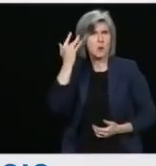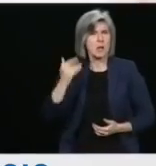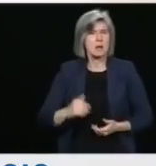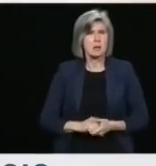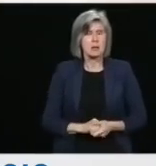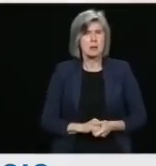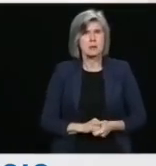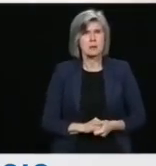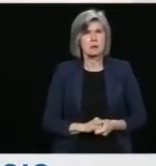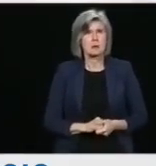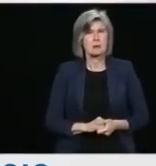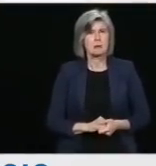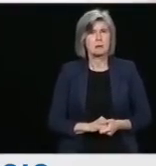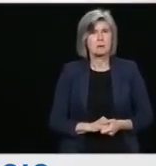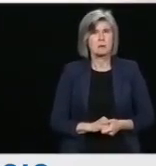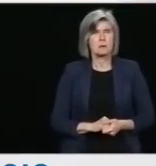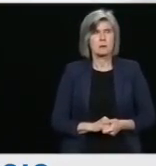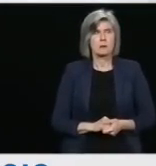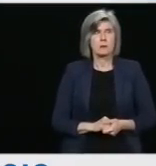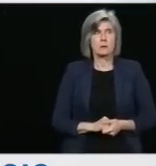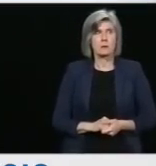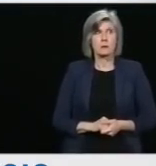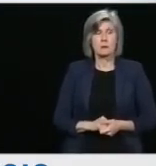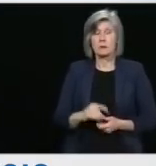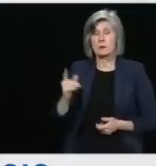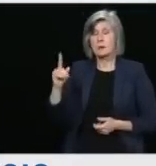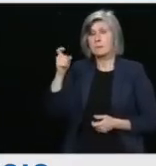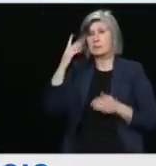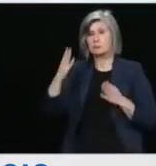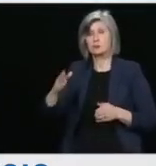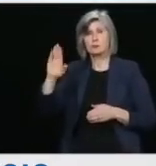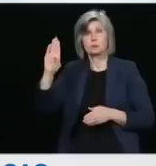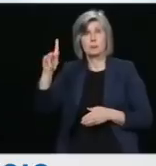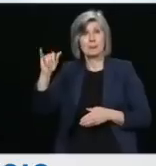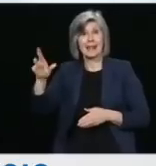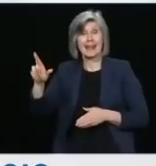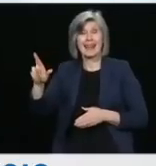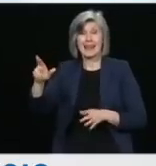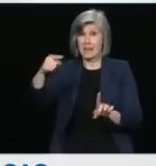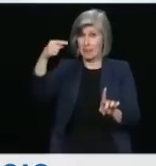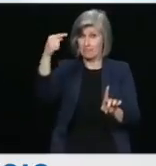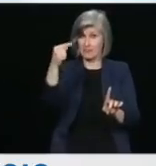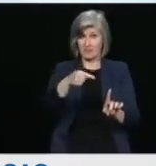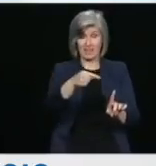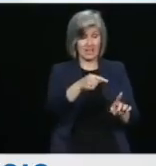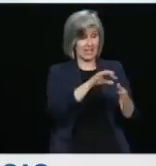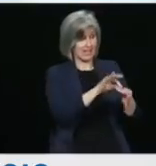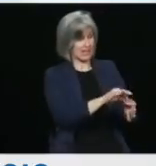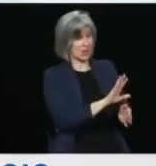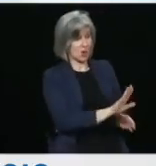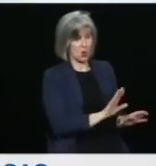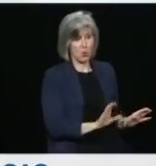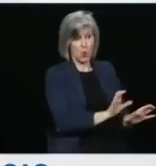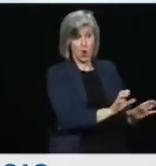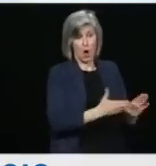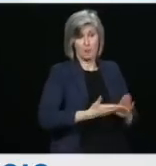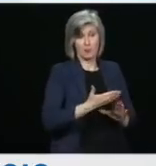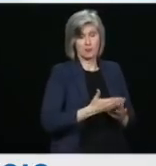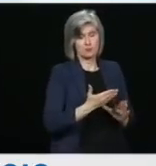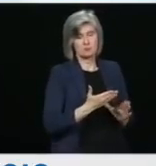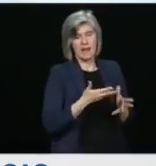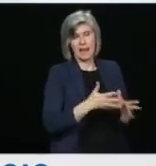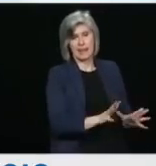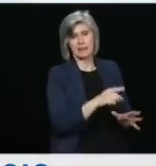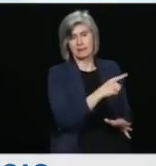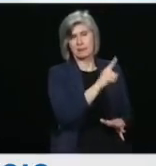Well, Jim, on operational matters, I'll defer to the director, but let's be clear. I think the director has made it very clear, and the courts have